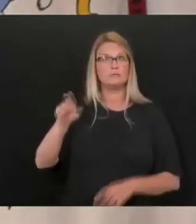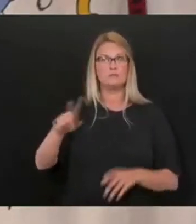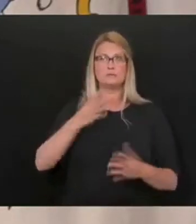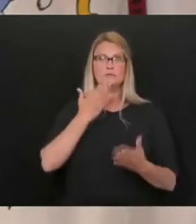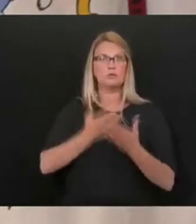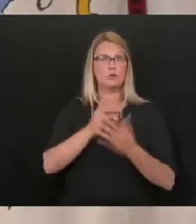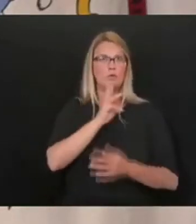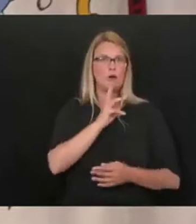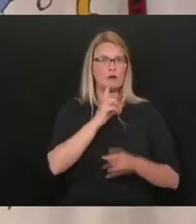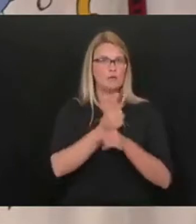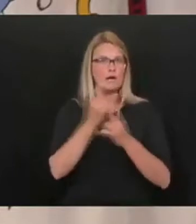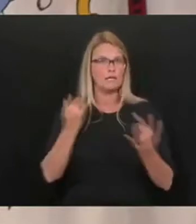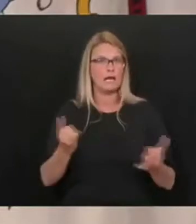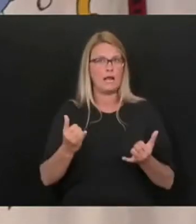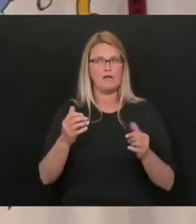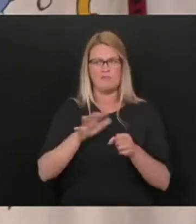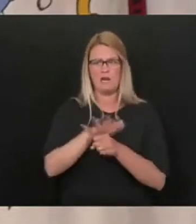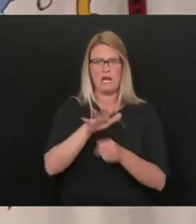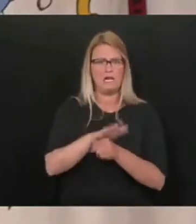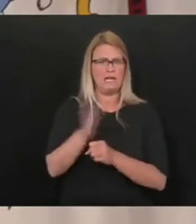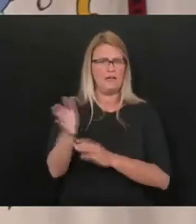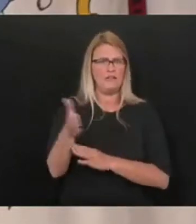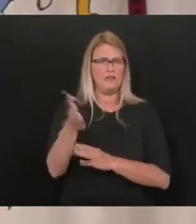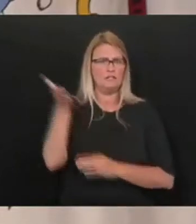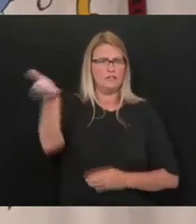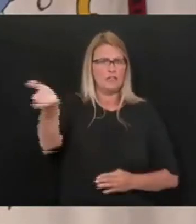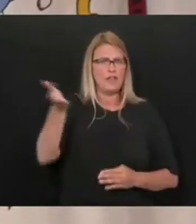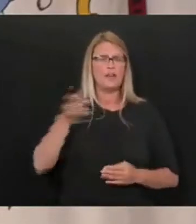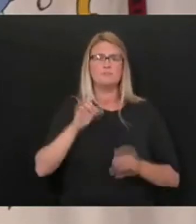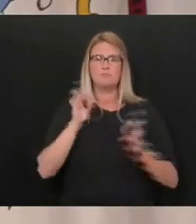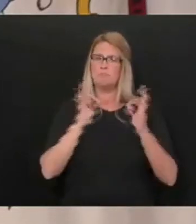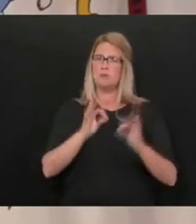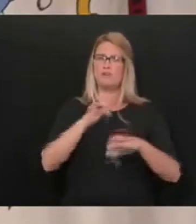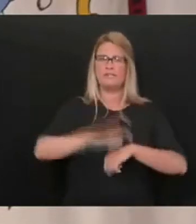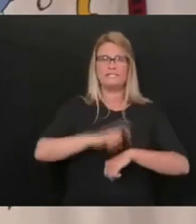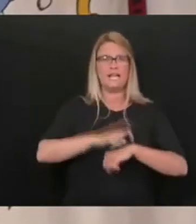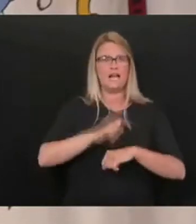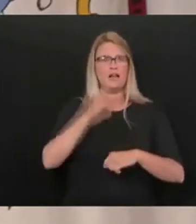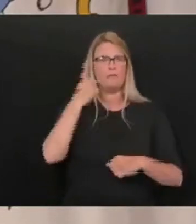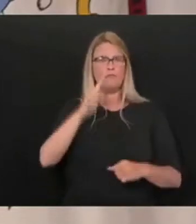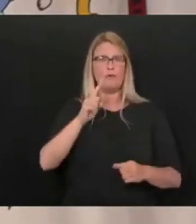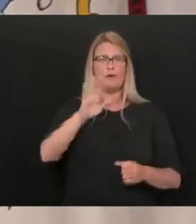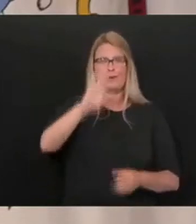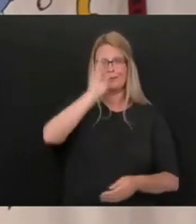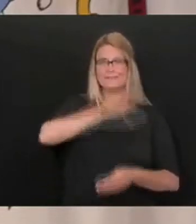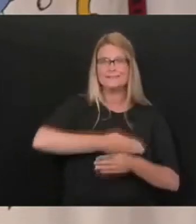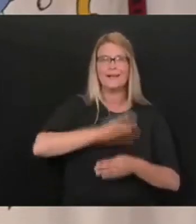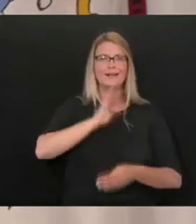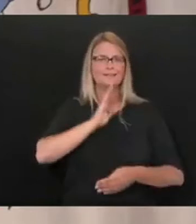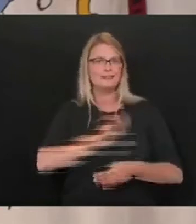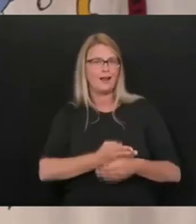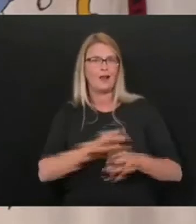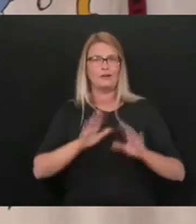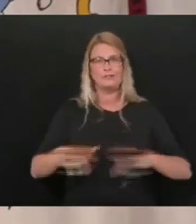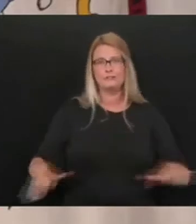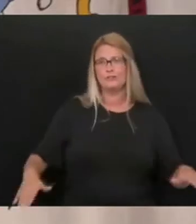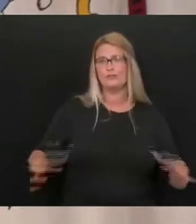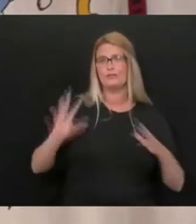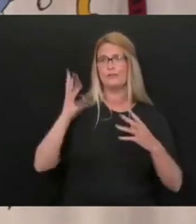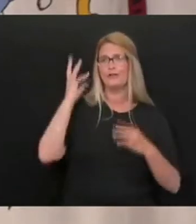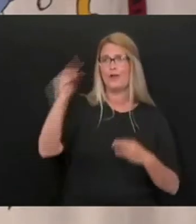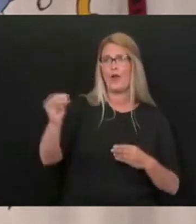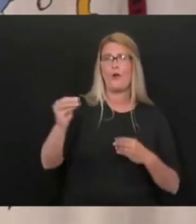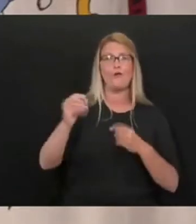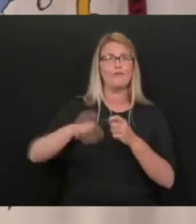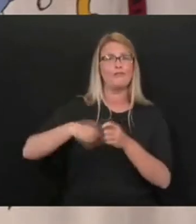fish that are out there and everything. And it's a perfect time for a son or daughter or grandchild, you know, to have